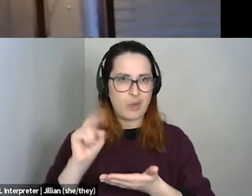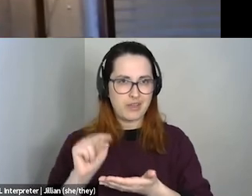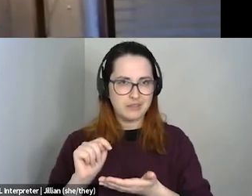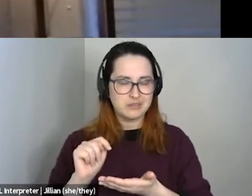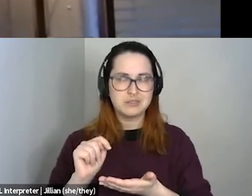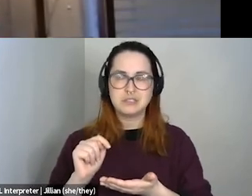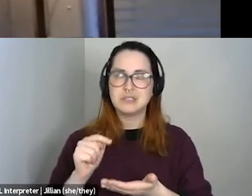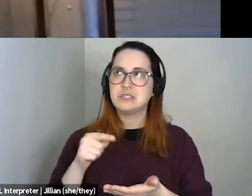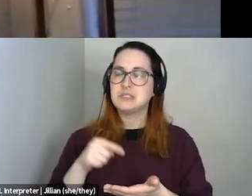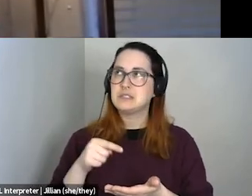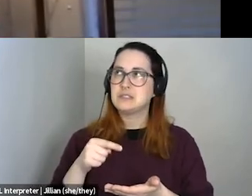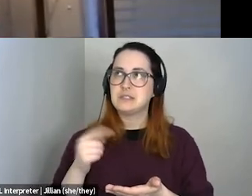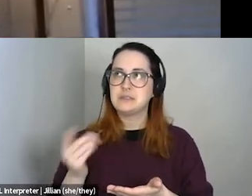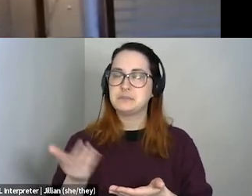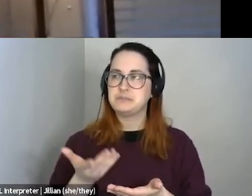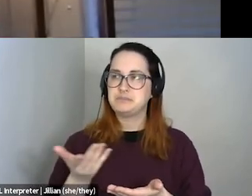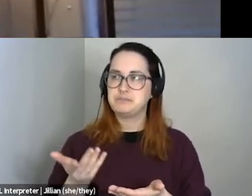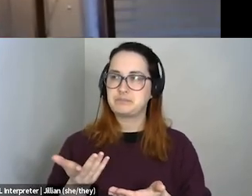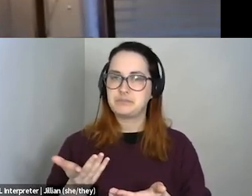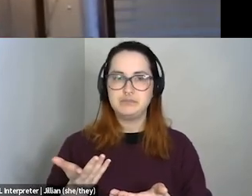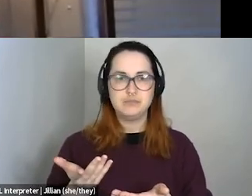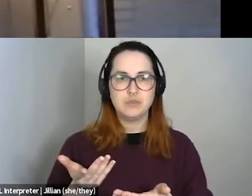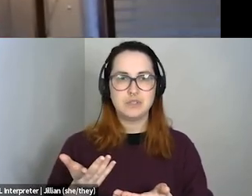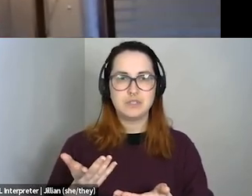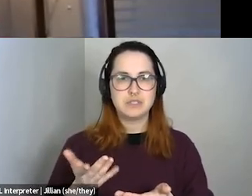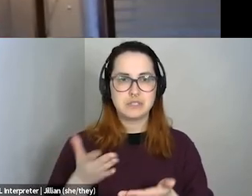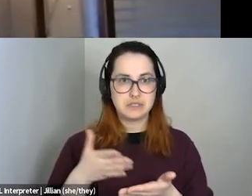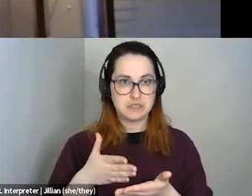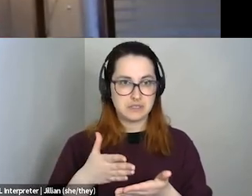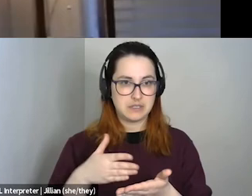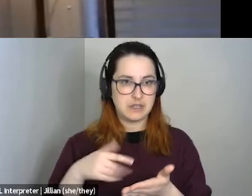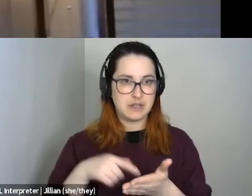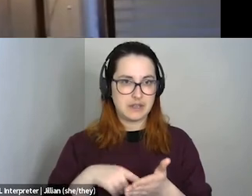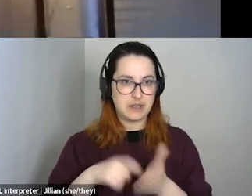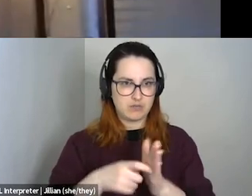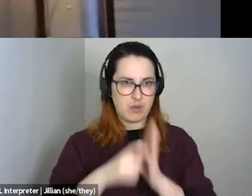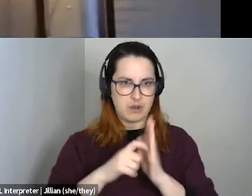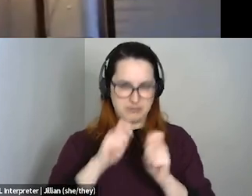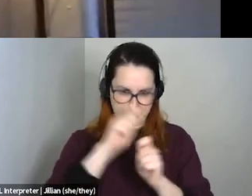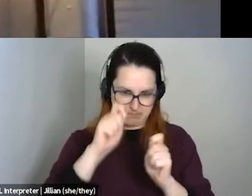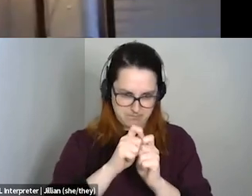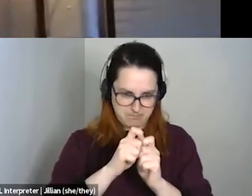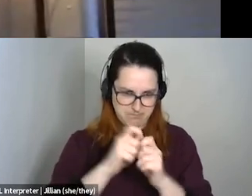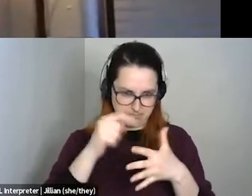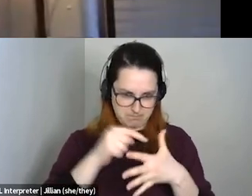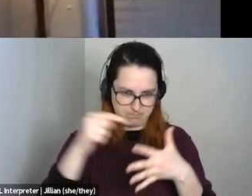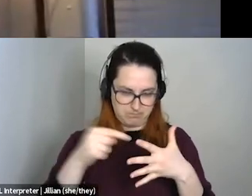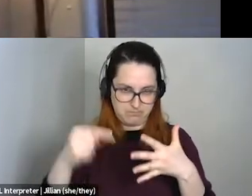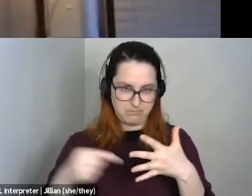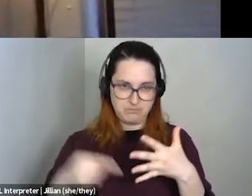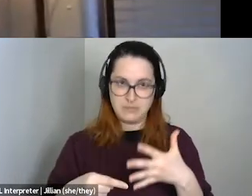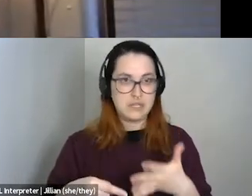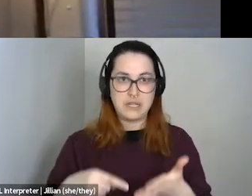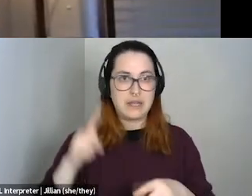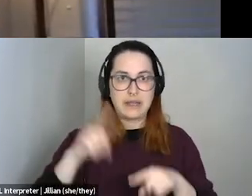um, very specific, like they have very specific criteria and like they do not pay wages